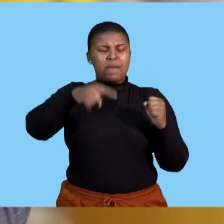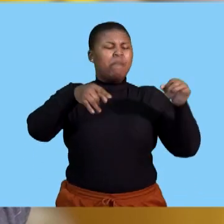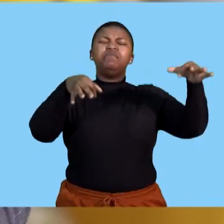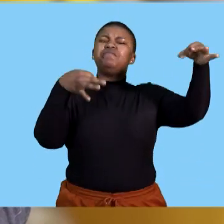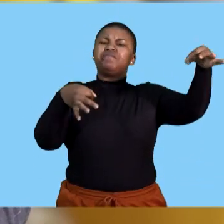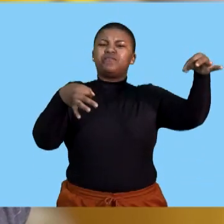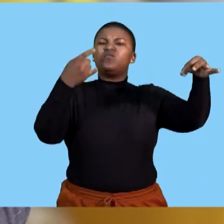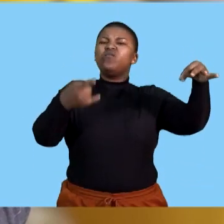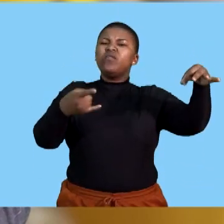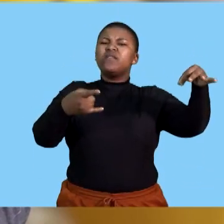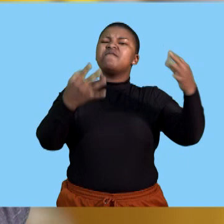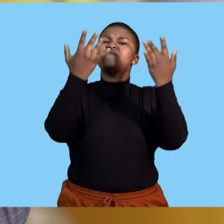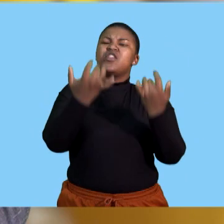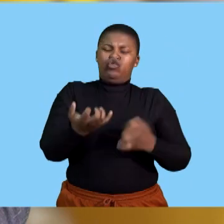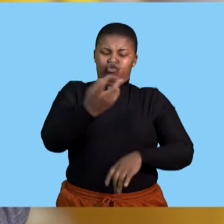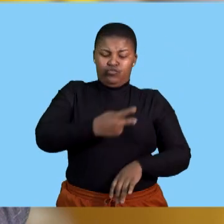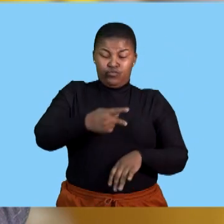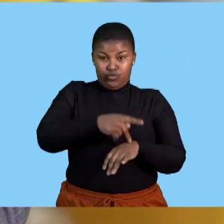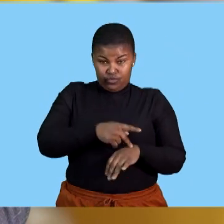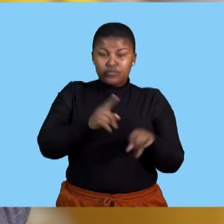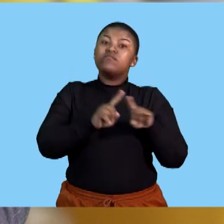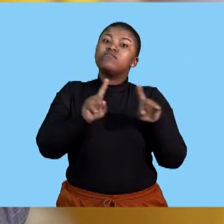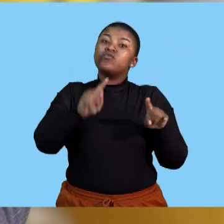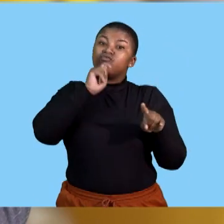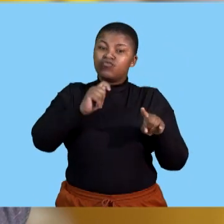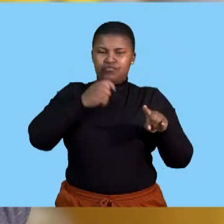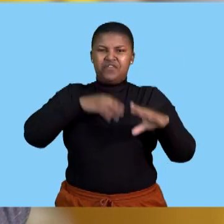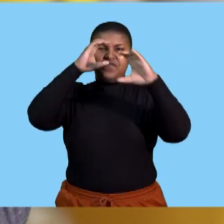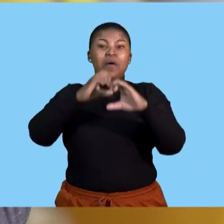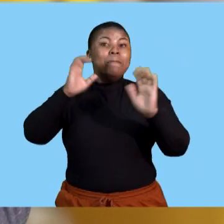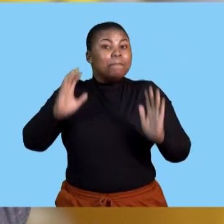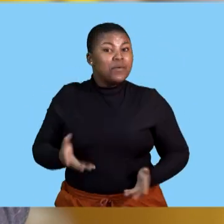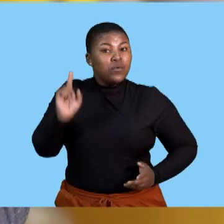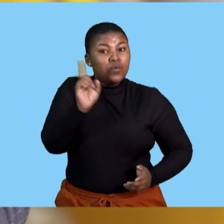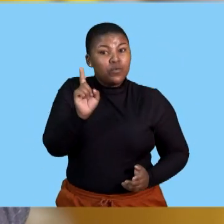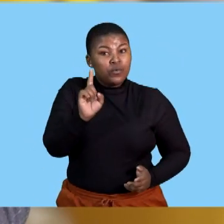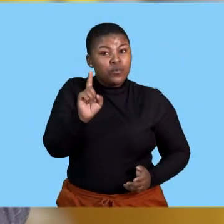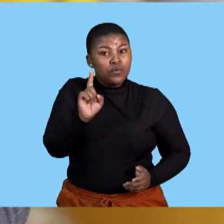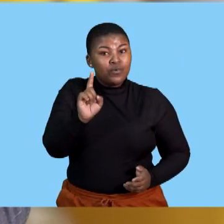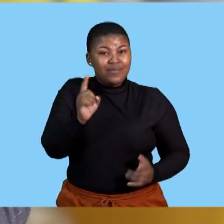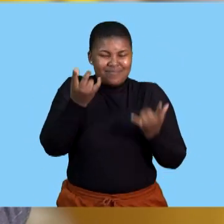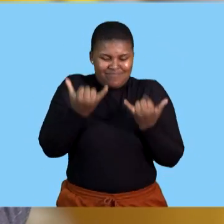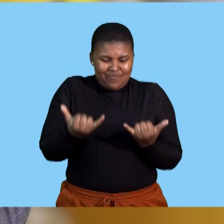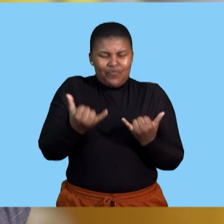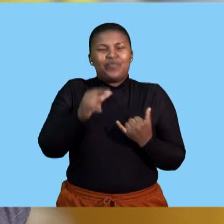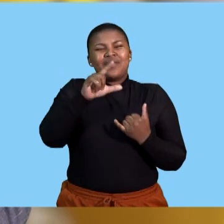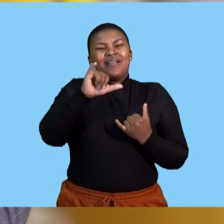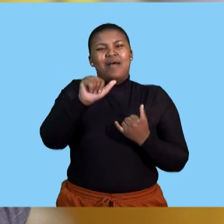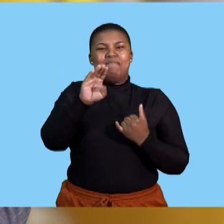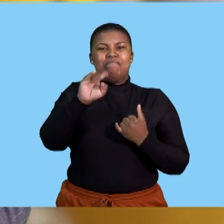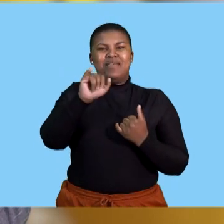the statement of financial position. However, I'm going to be focusing only on the current